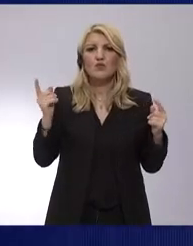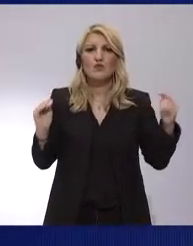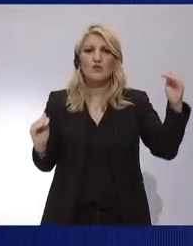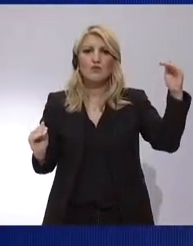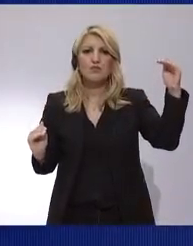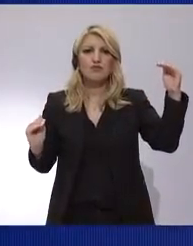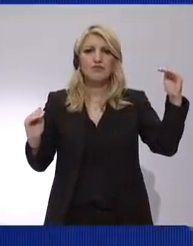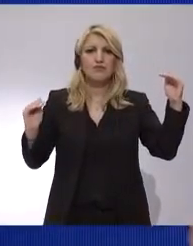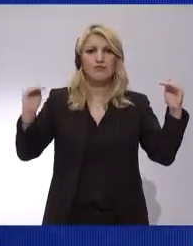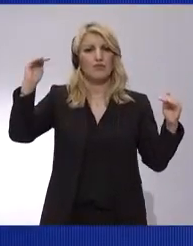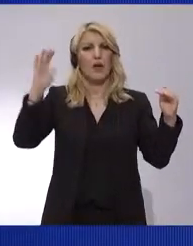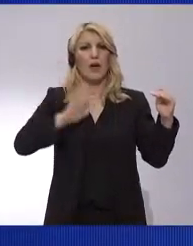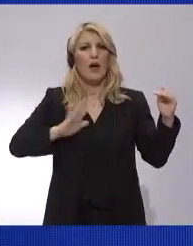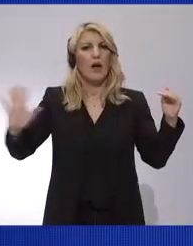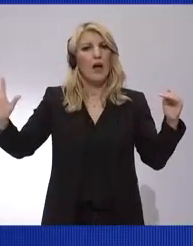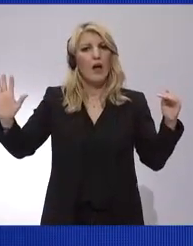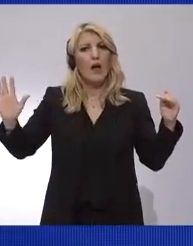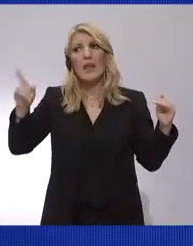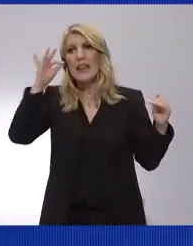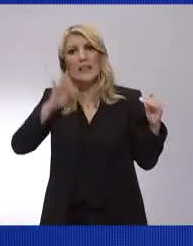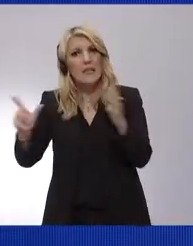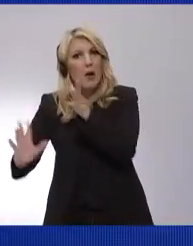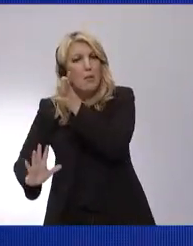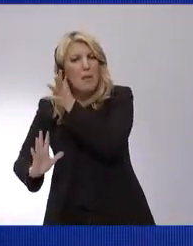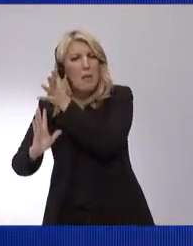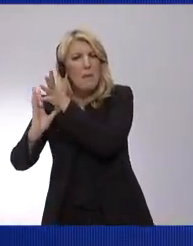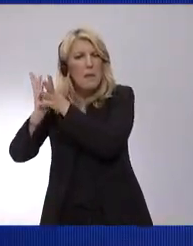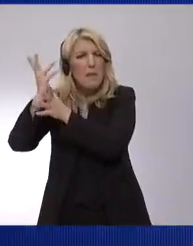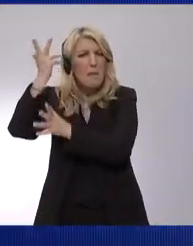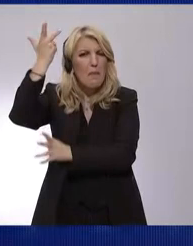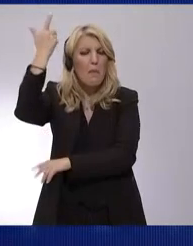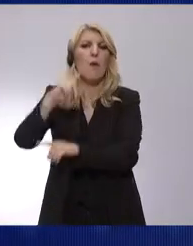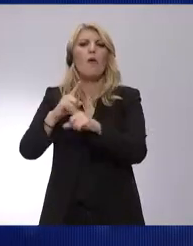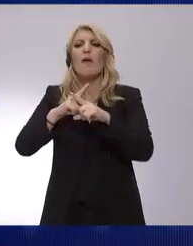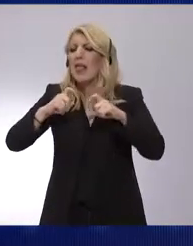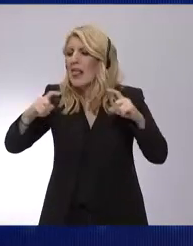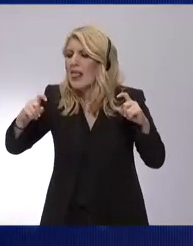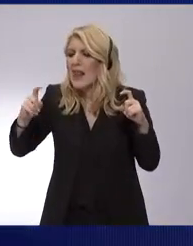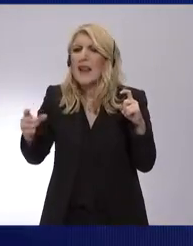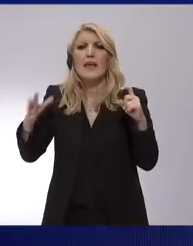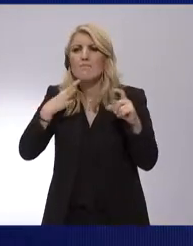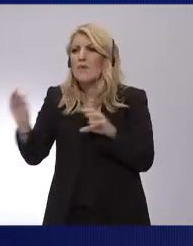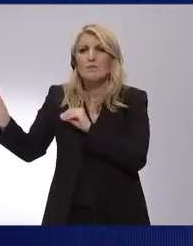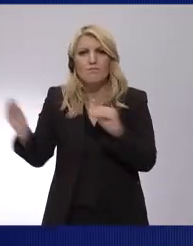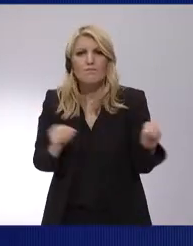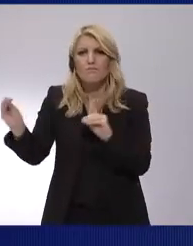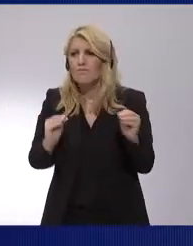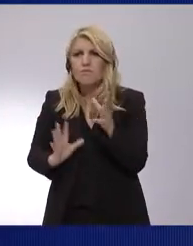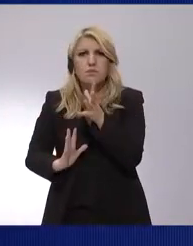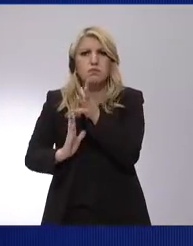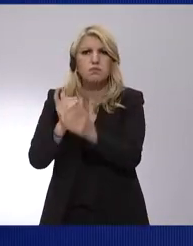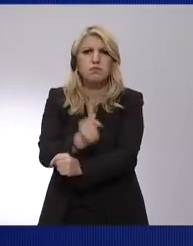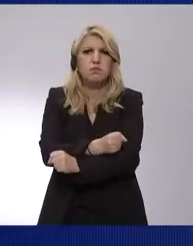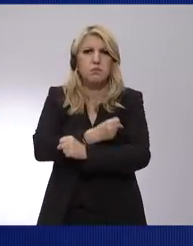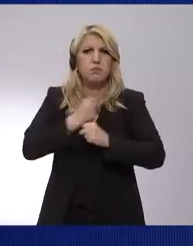raw materials to the most sophisticated data to win. The Eurocollects, Europe must become smarter than